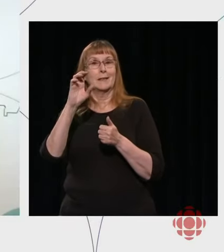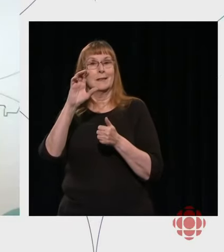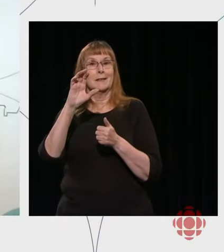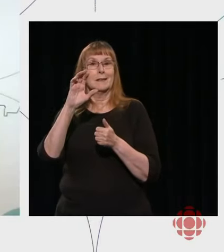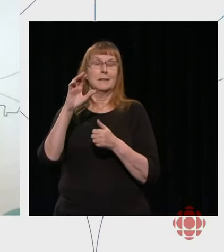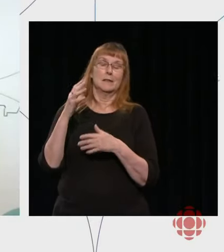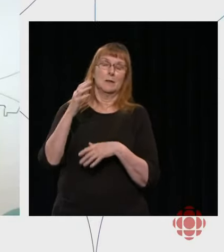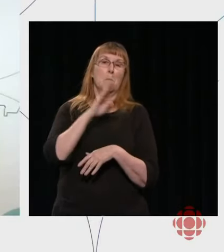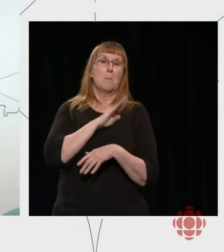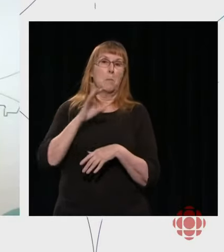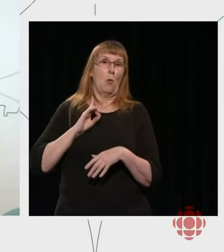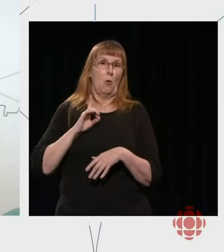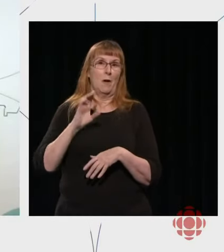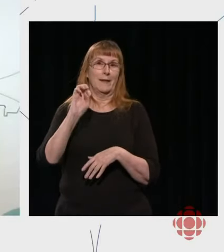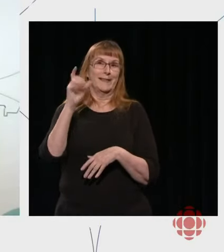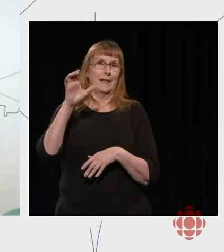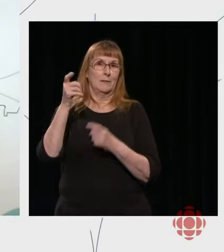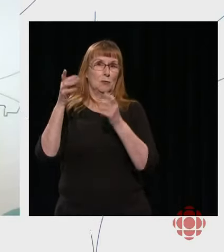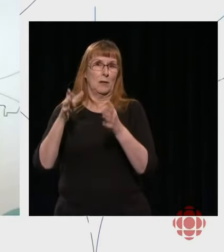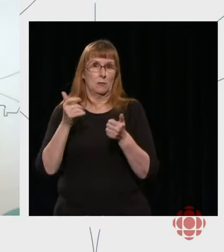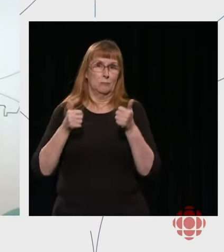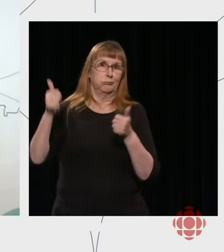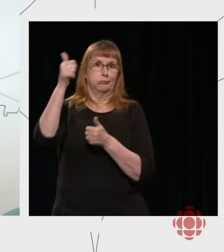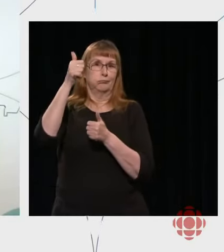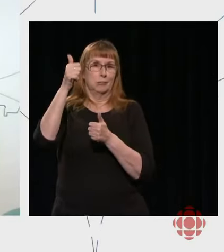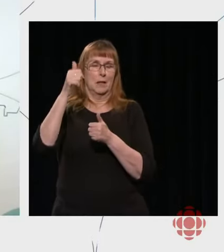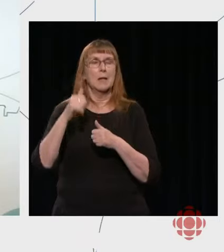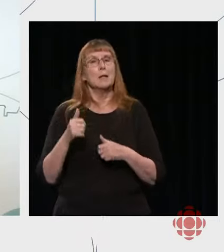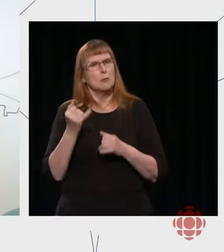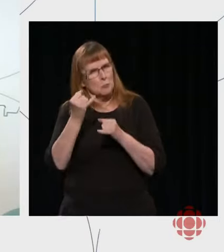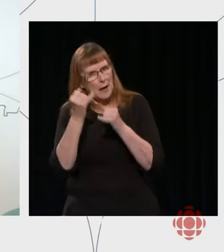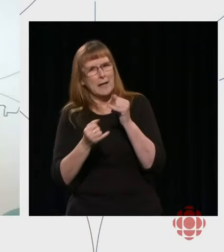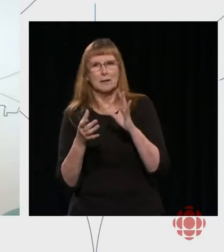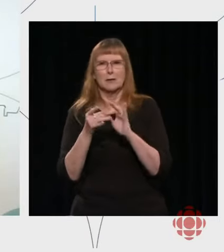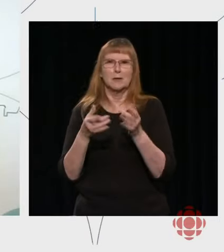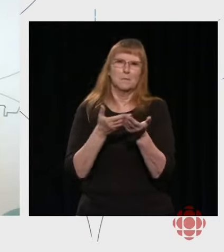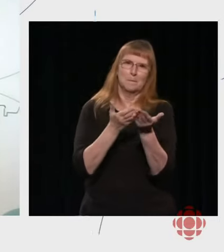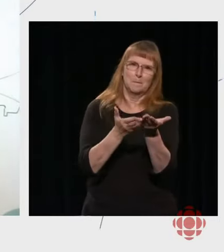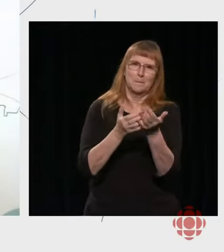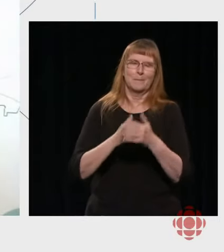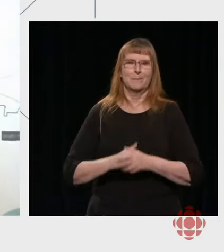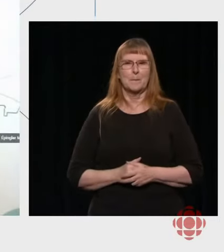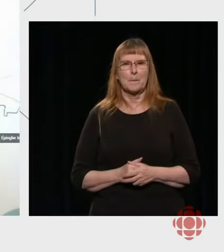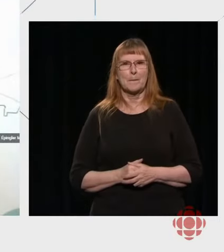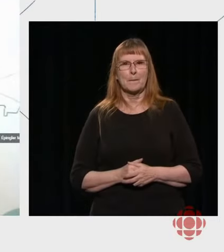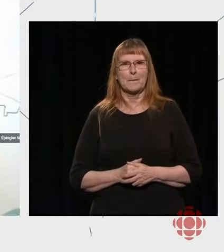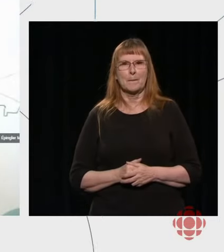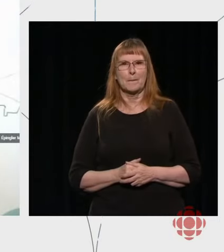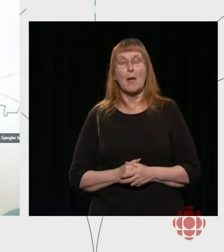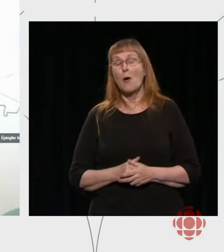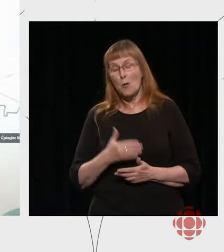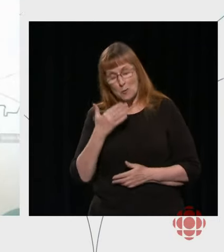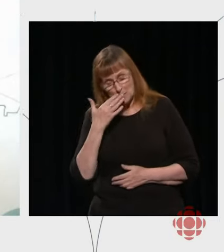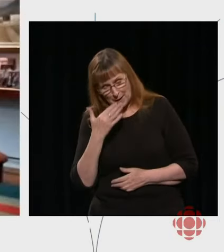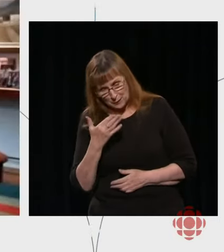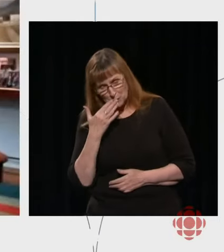of directors for CBC Radio-Canada. He's going to say a few words. Michael. Thank you, Patricia. Thank